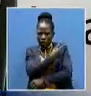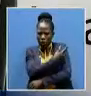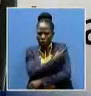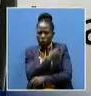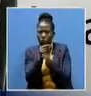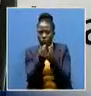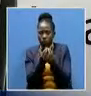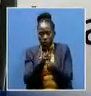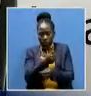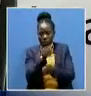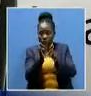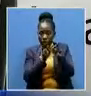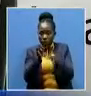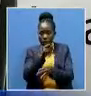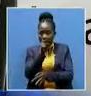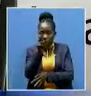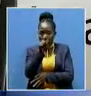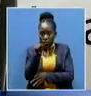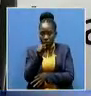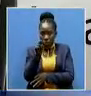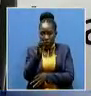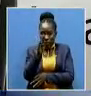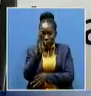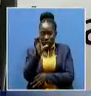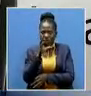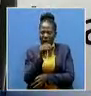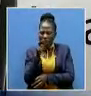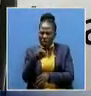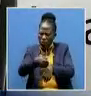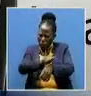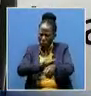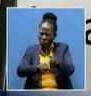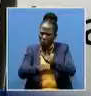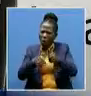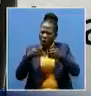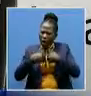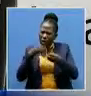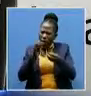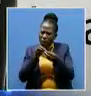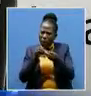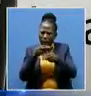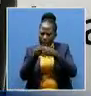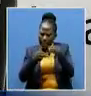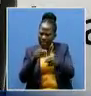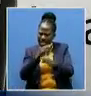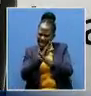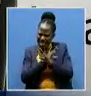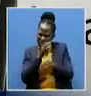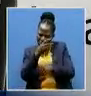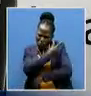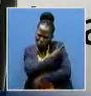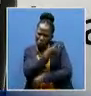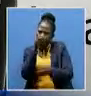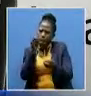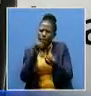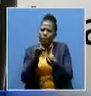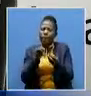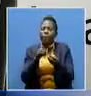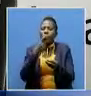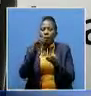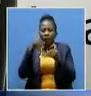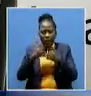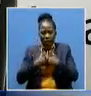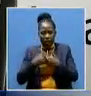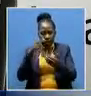has told ZNBC News in a statement that this is part of efforts to build the country's vaccine stockpile in line with the approved